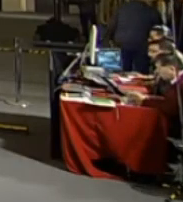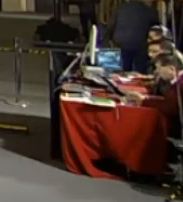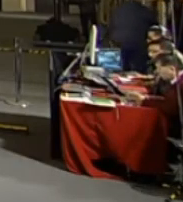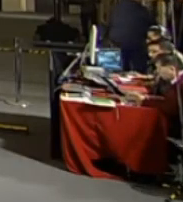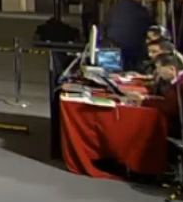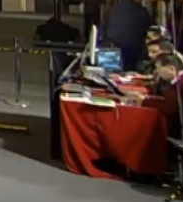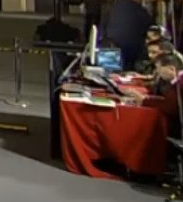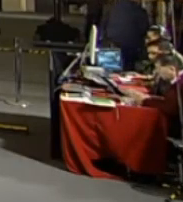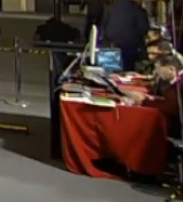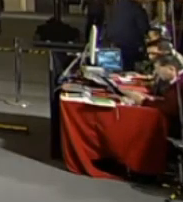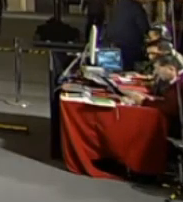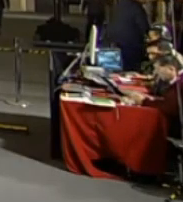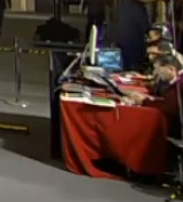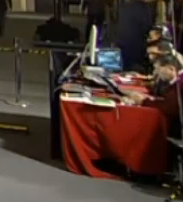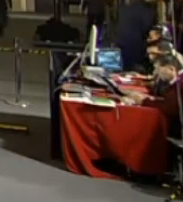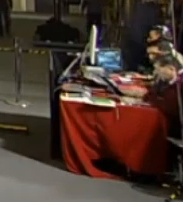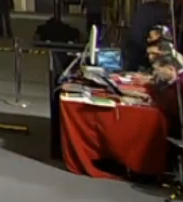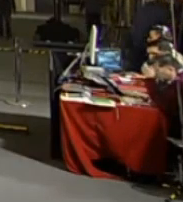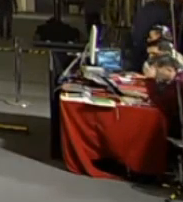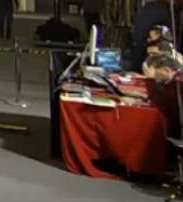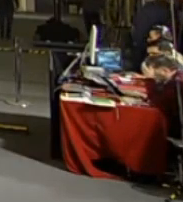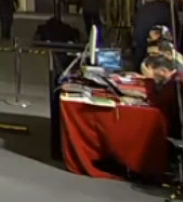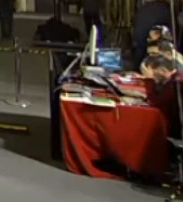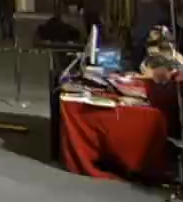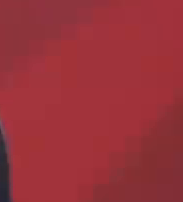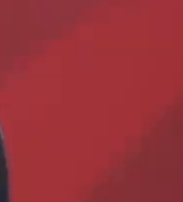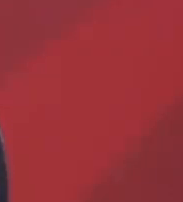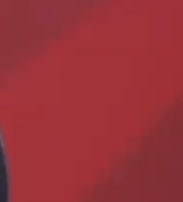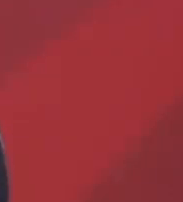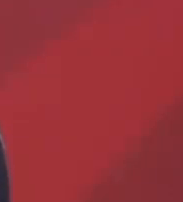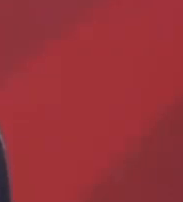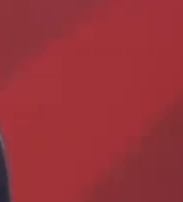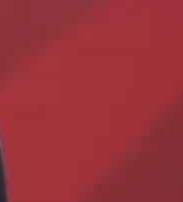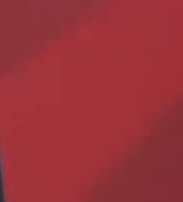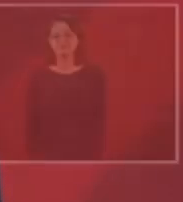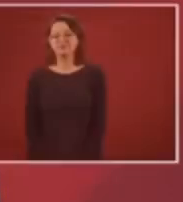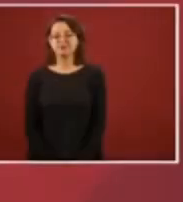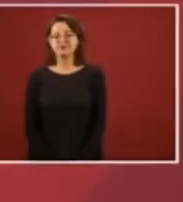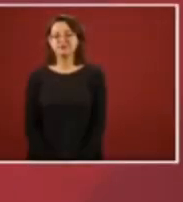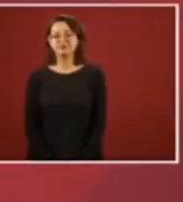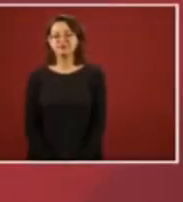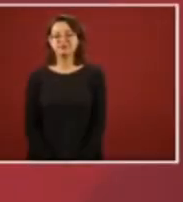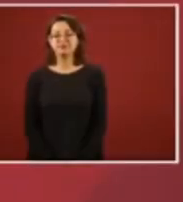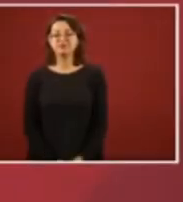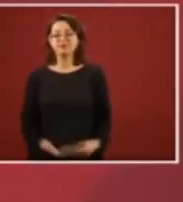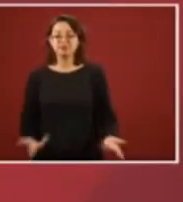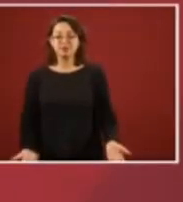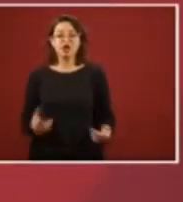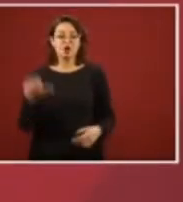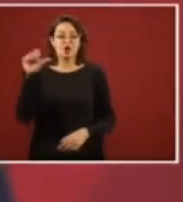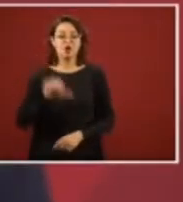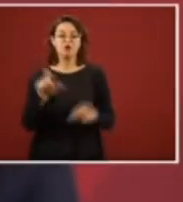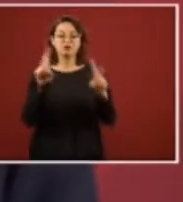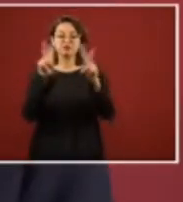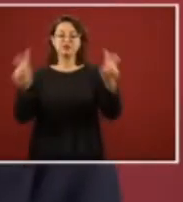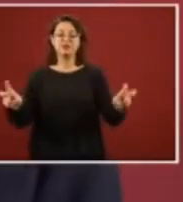auction for the sale of airplanes and helicopters.